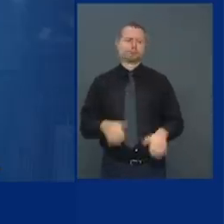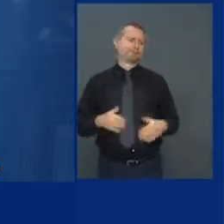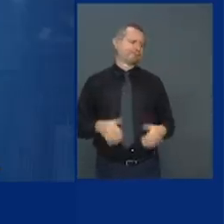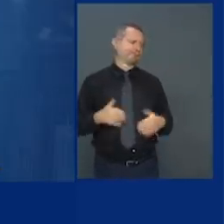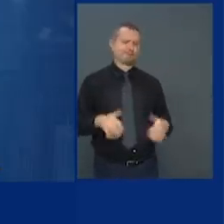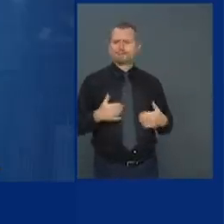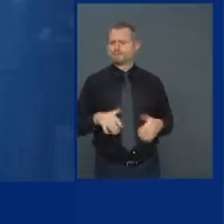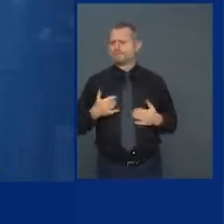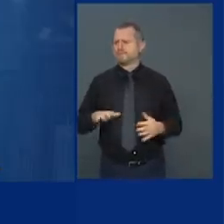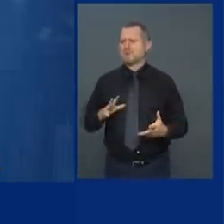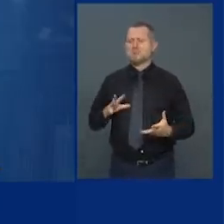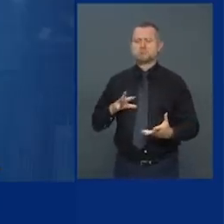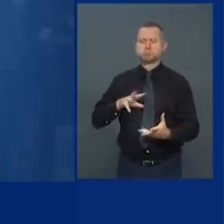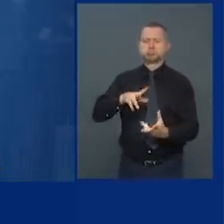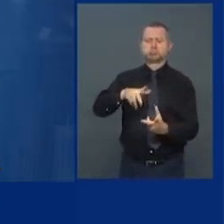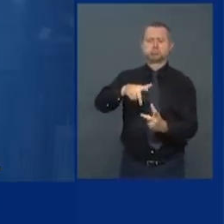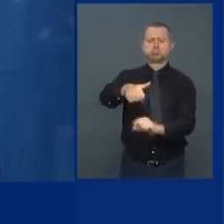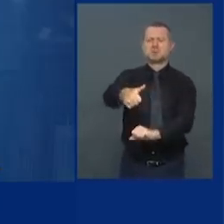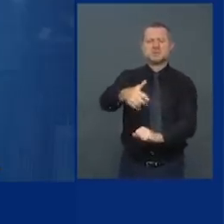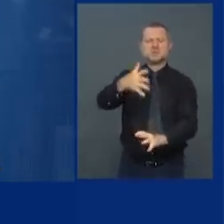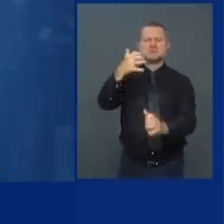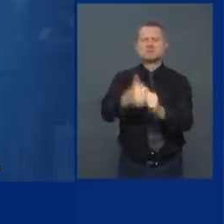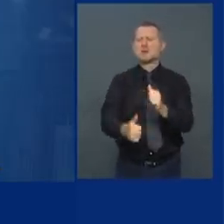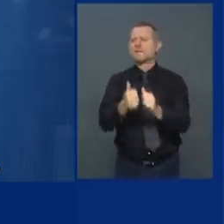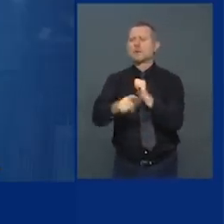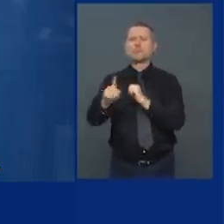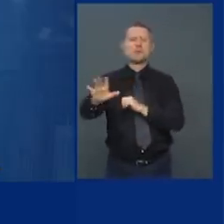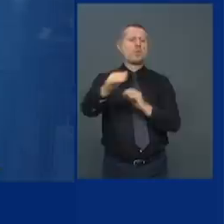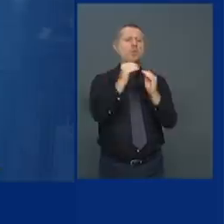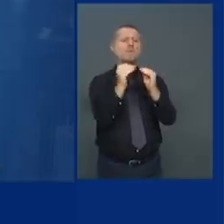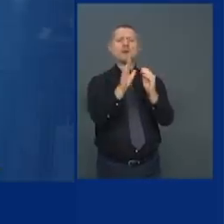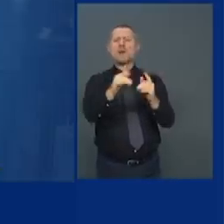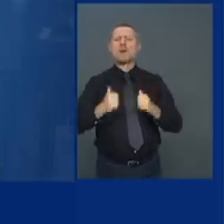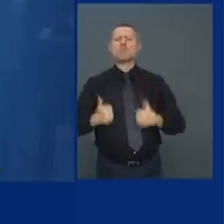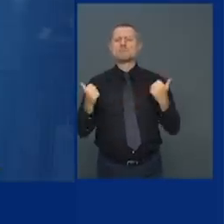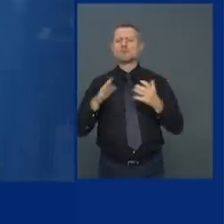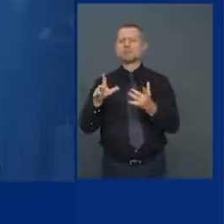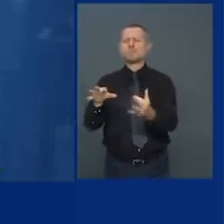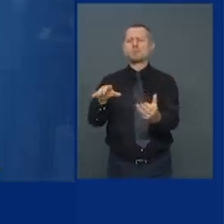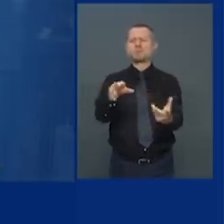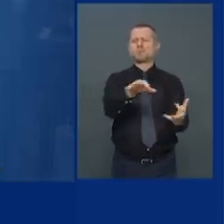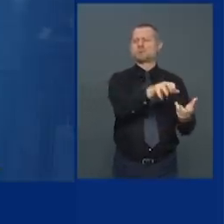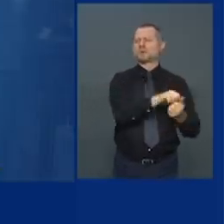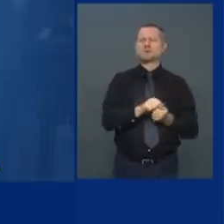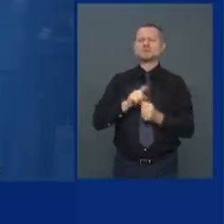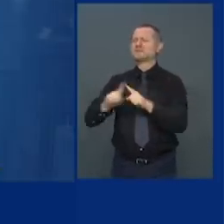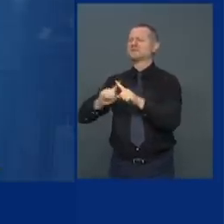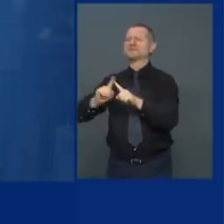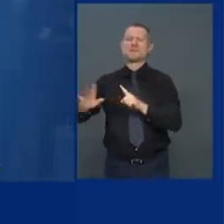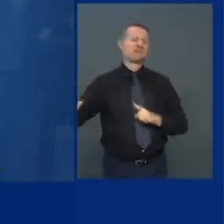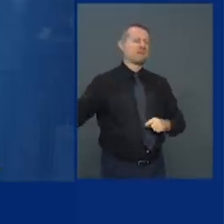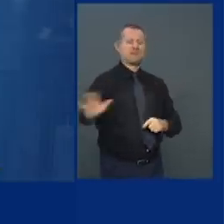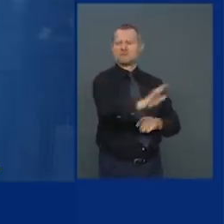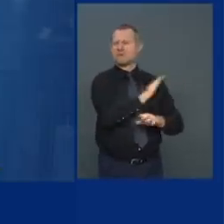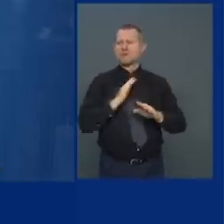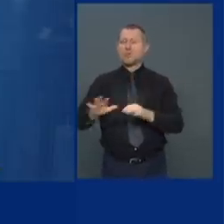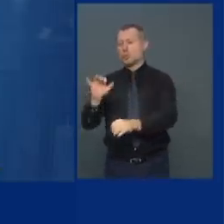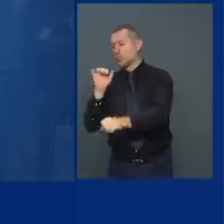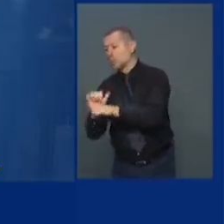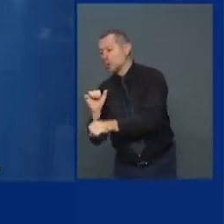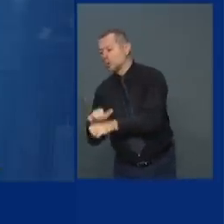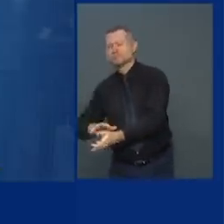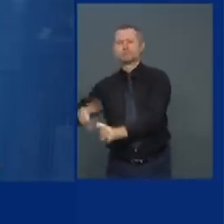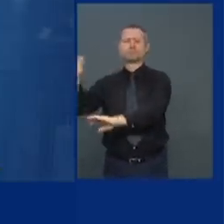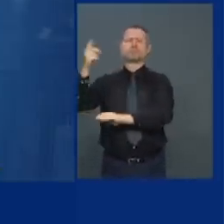on almost every level in New York City. It has been disruptive to how people work, how people live, how people